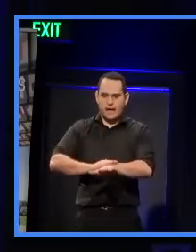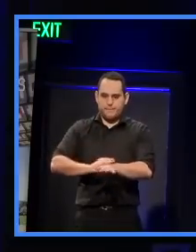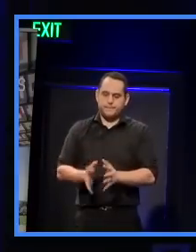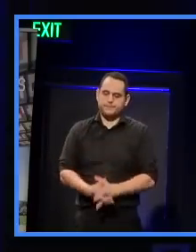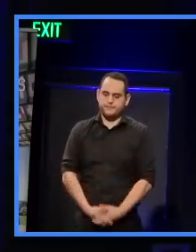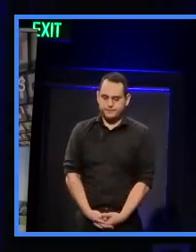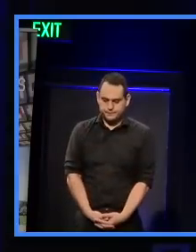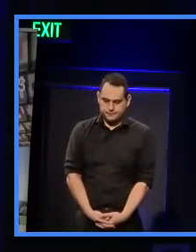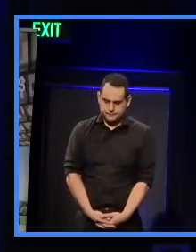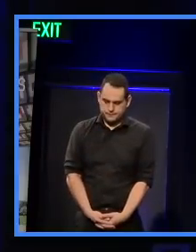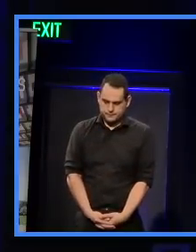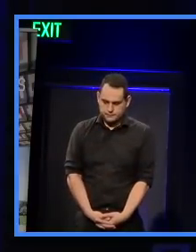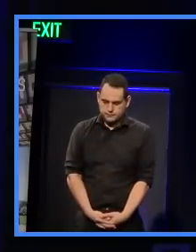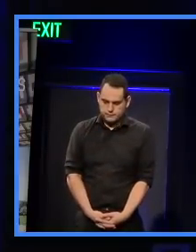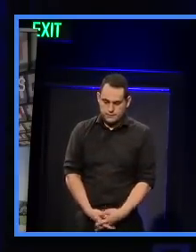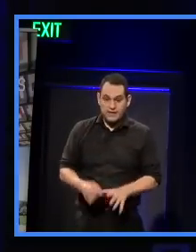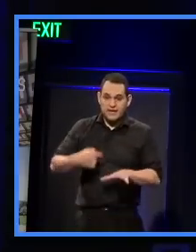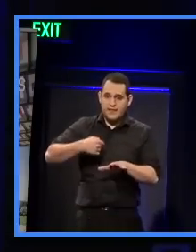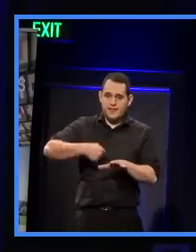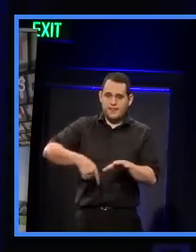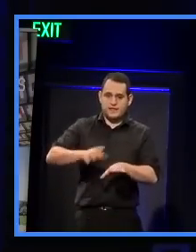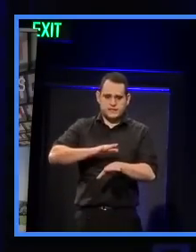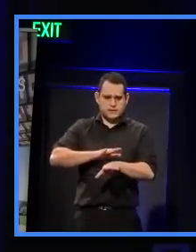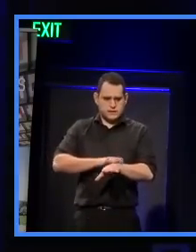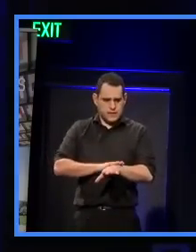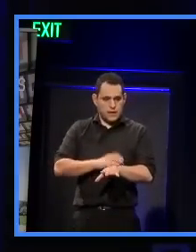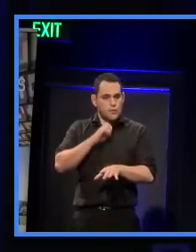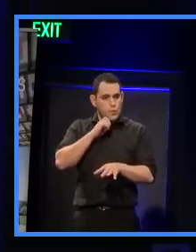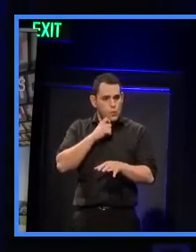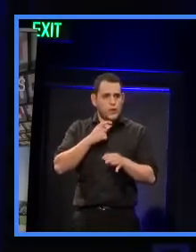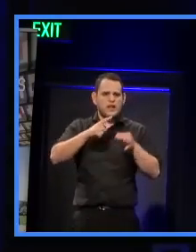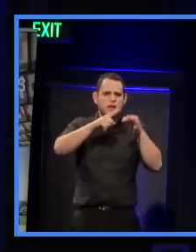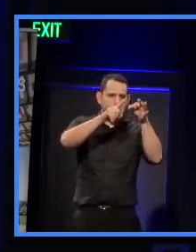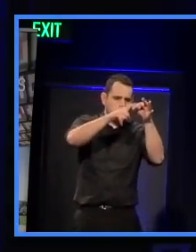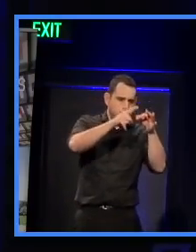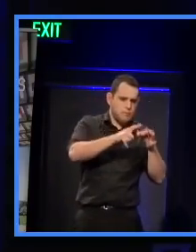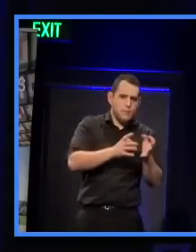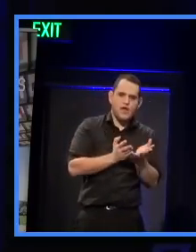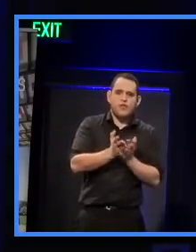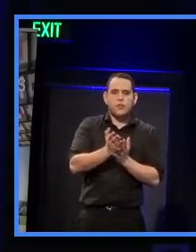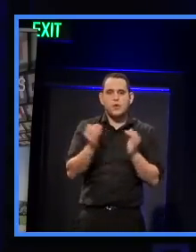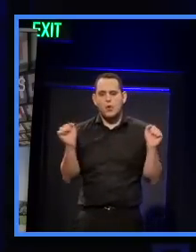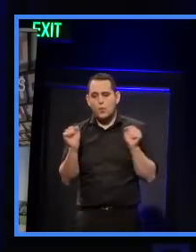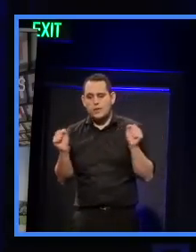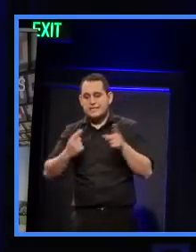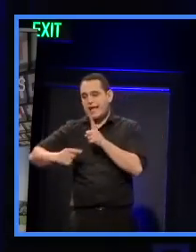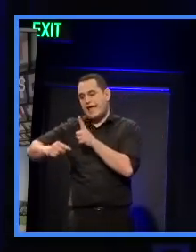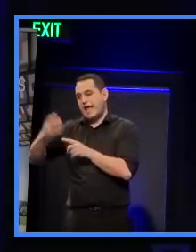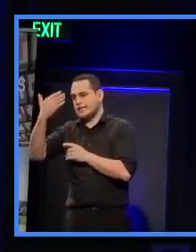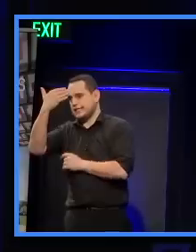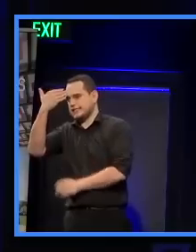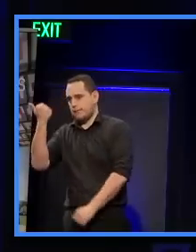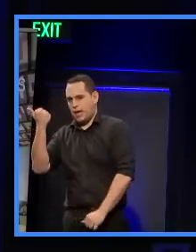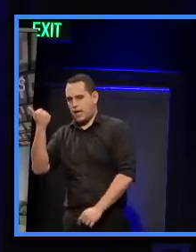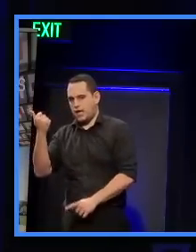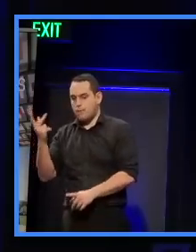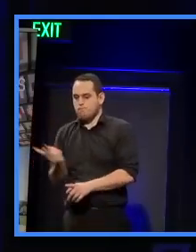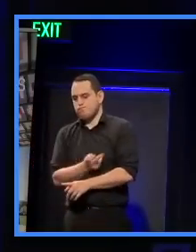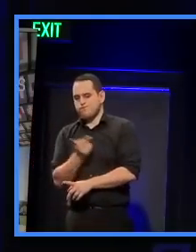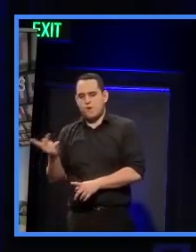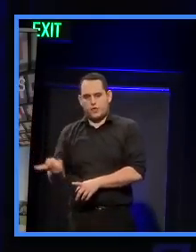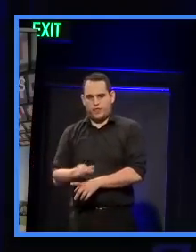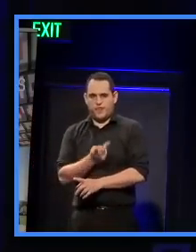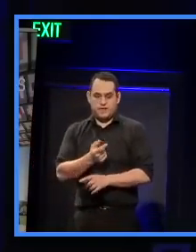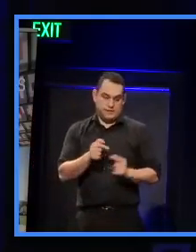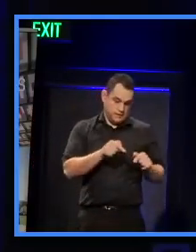doing this time is we're actually going to be doing a public survey in winter as well as a survey in summer. So we've